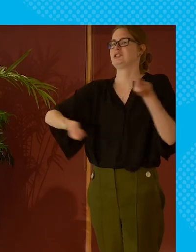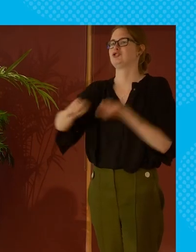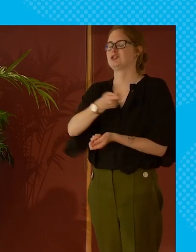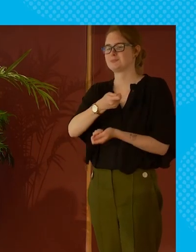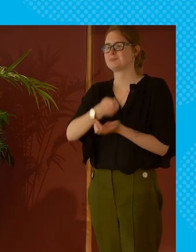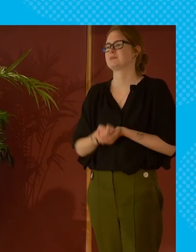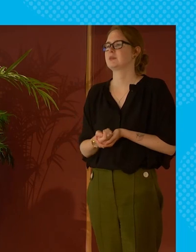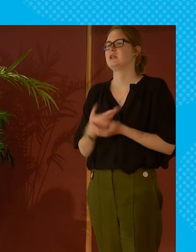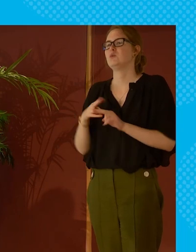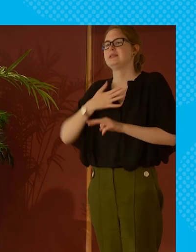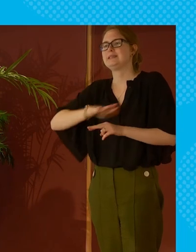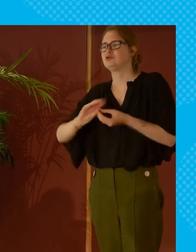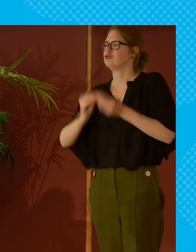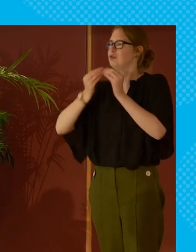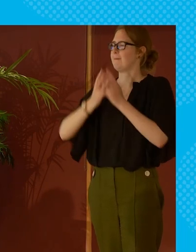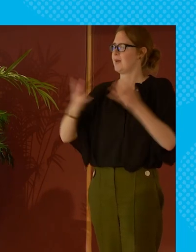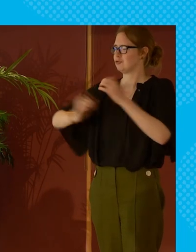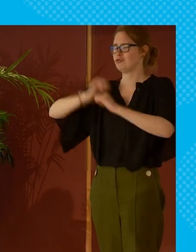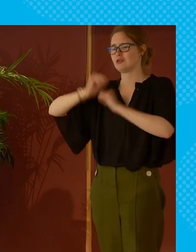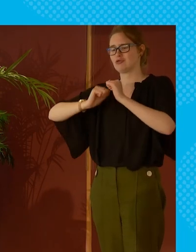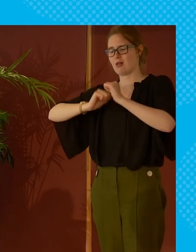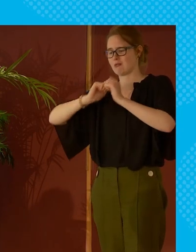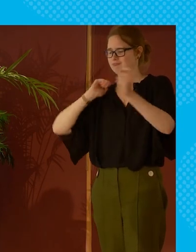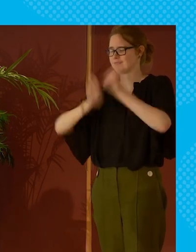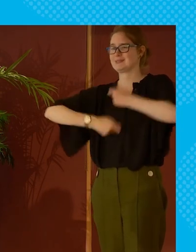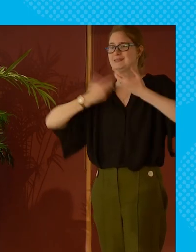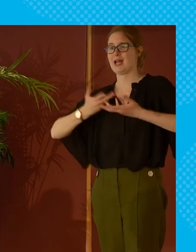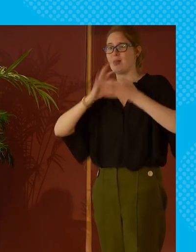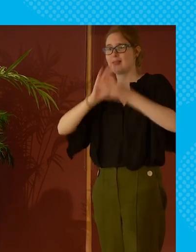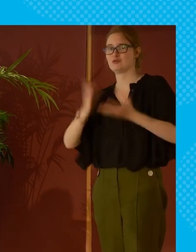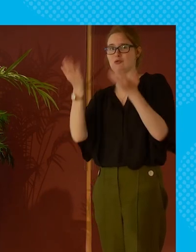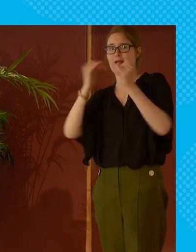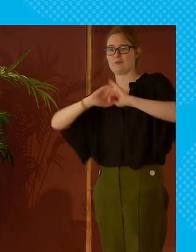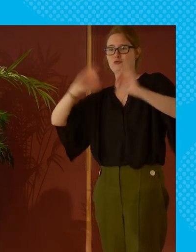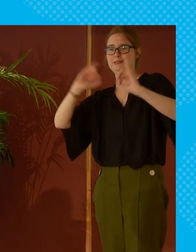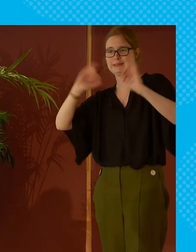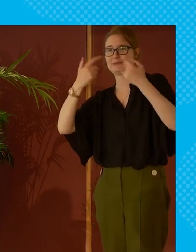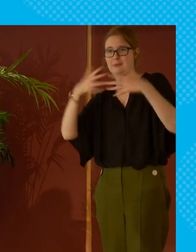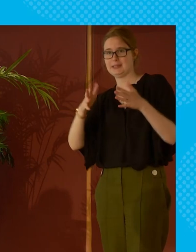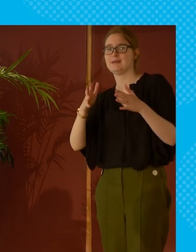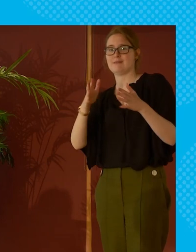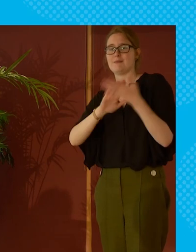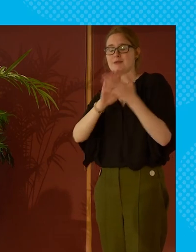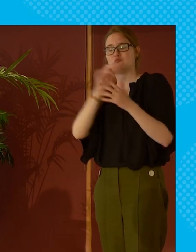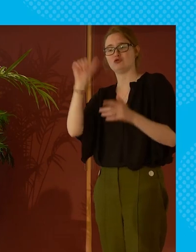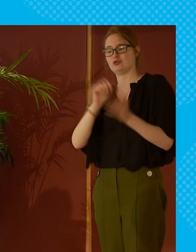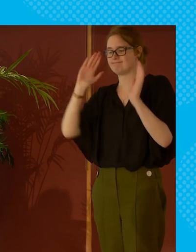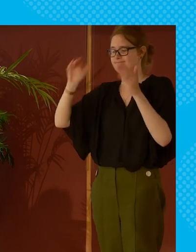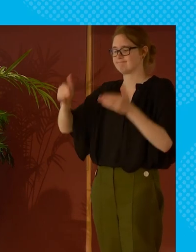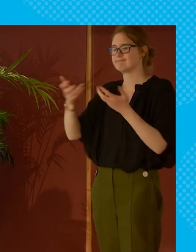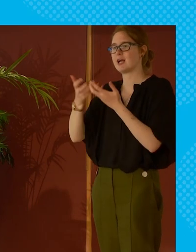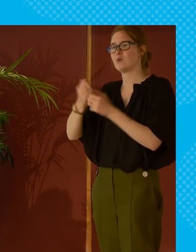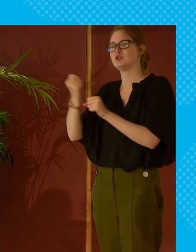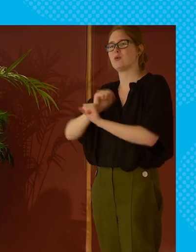just transition if we're having to make big structural changes now in relation to the climate crisis that we've got we